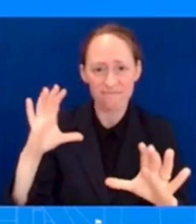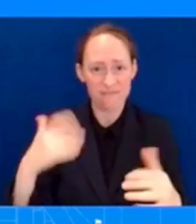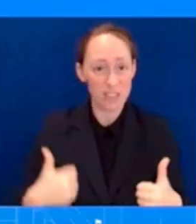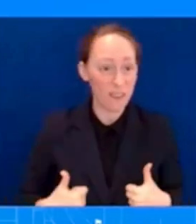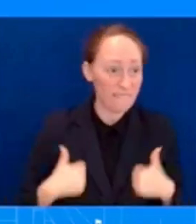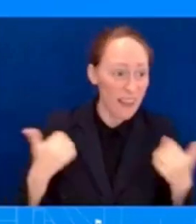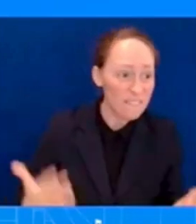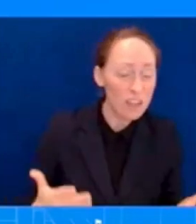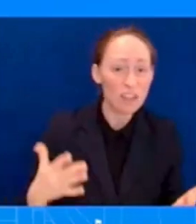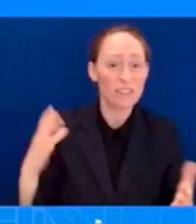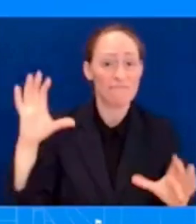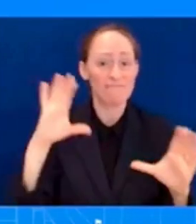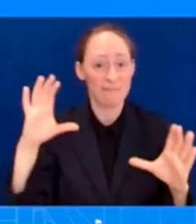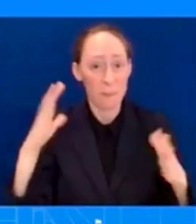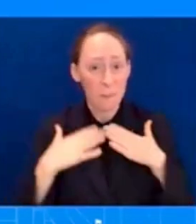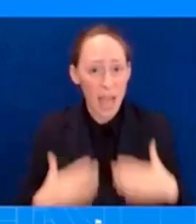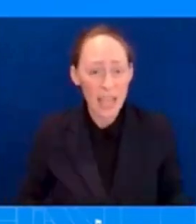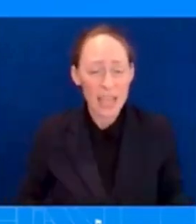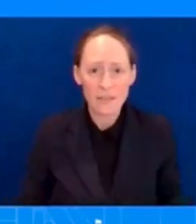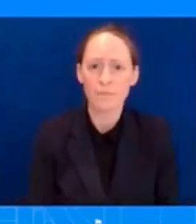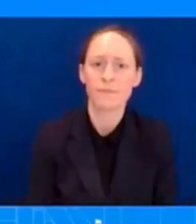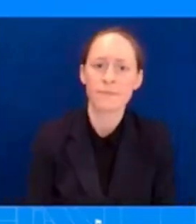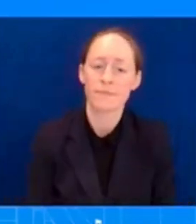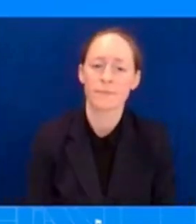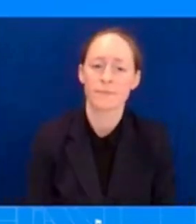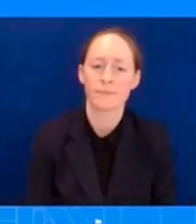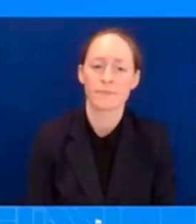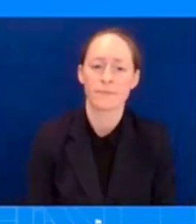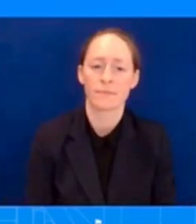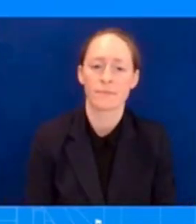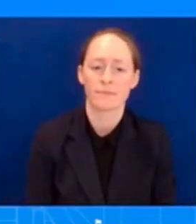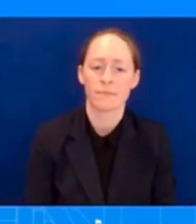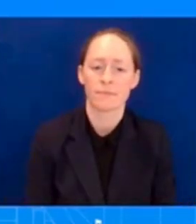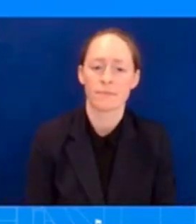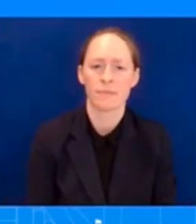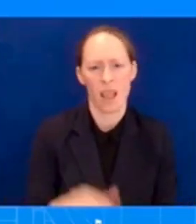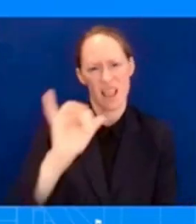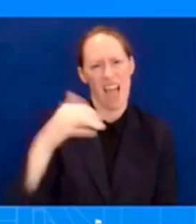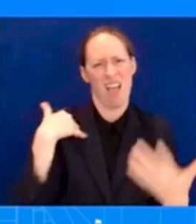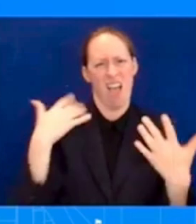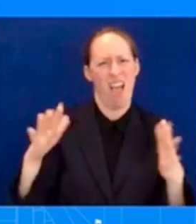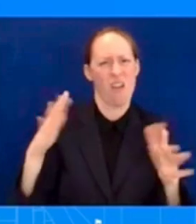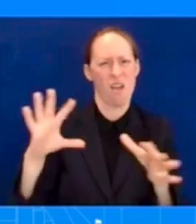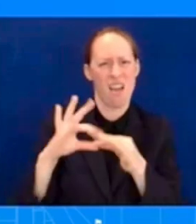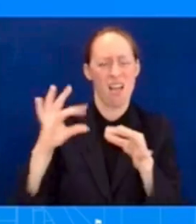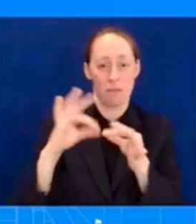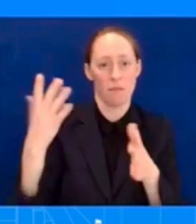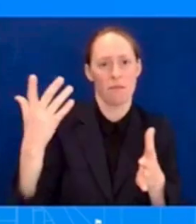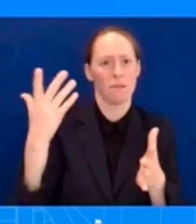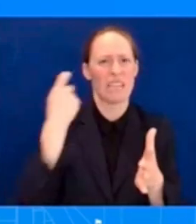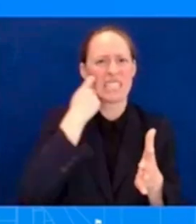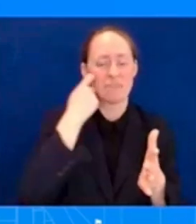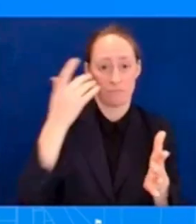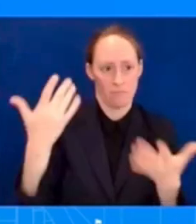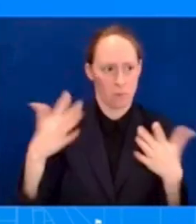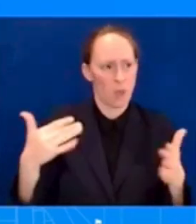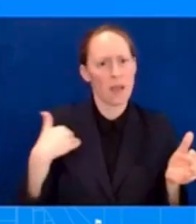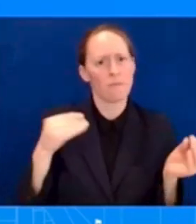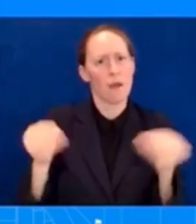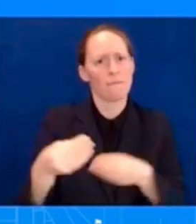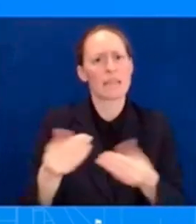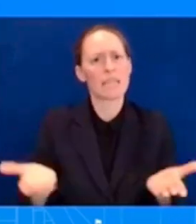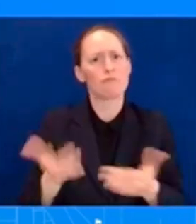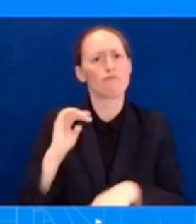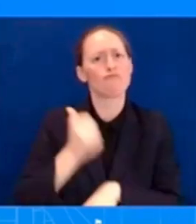remarks you know we have an office right here on the island and so that allowed us to integrate immediately and it was through that